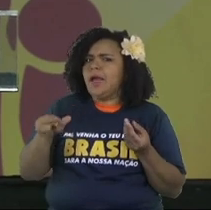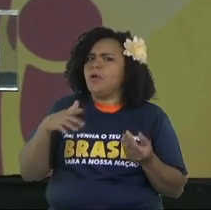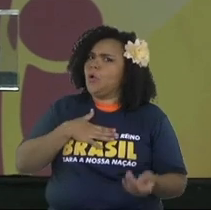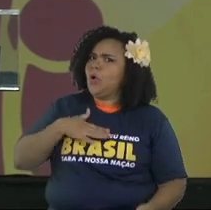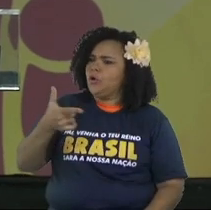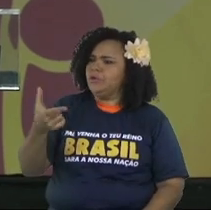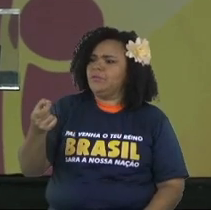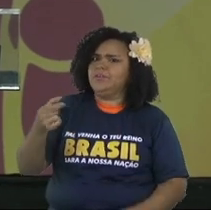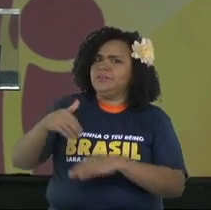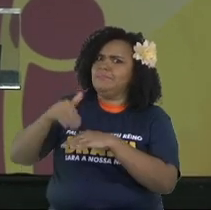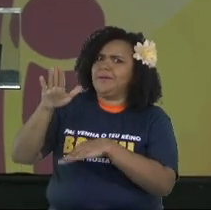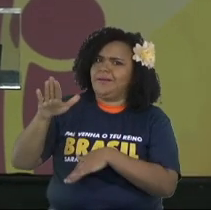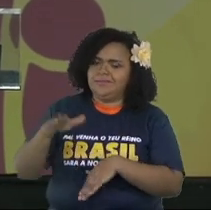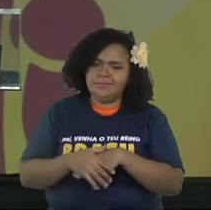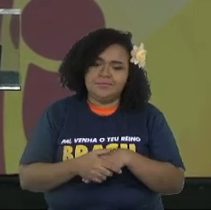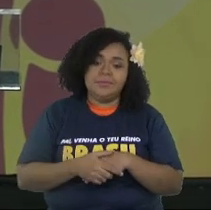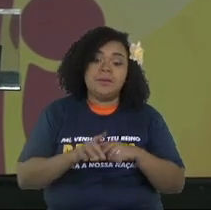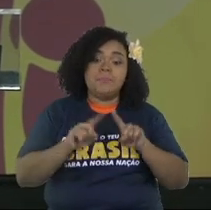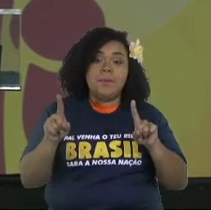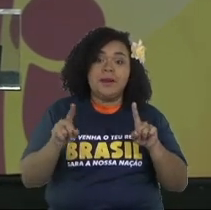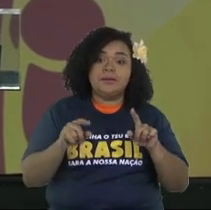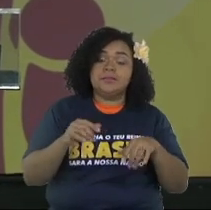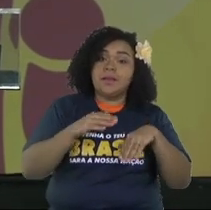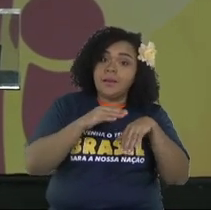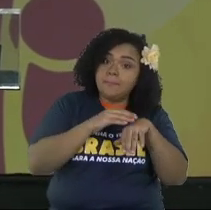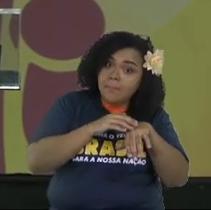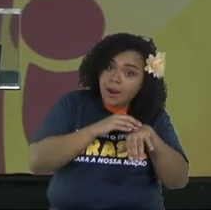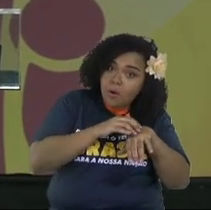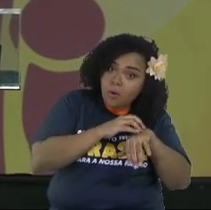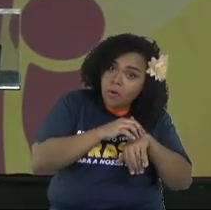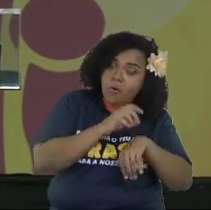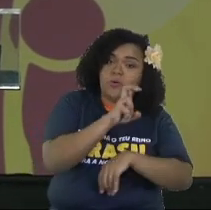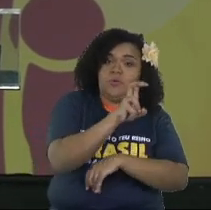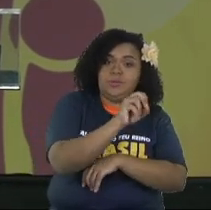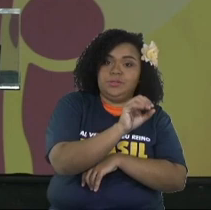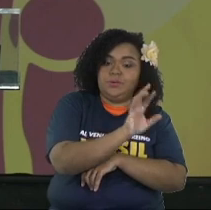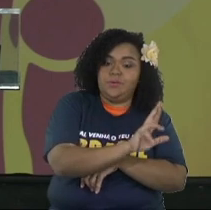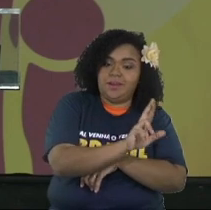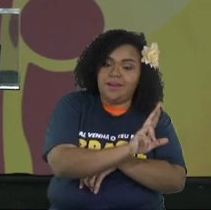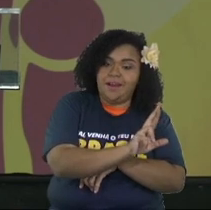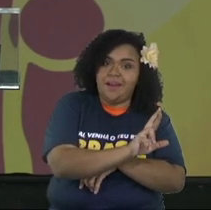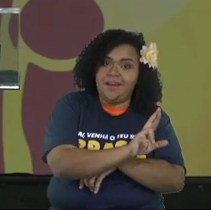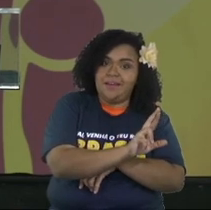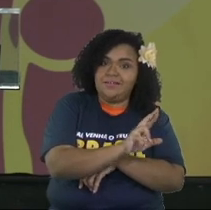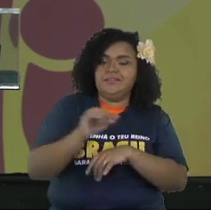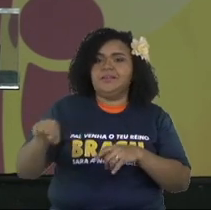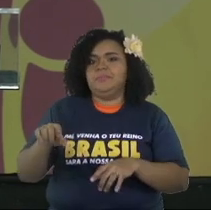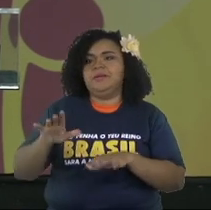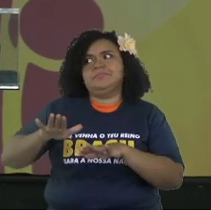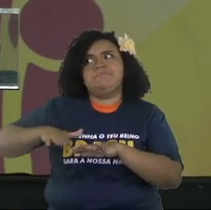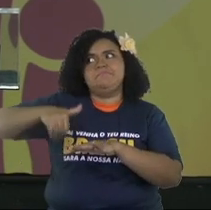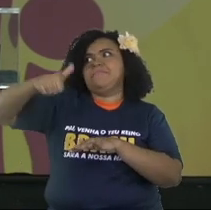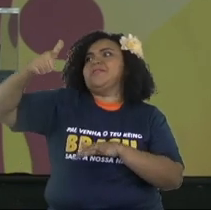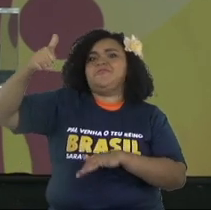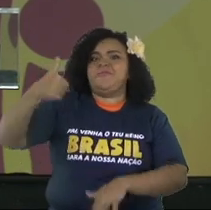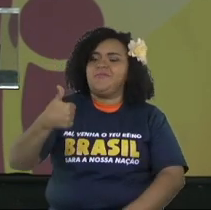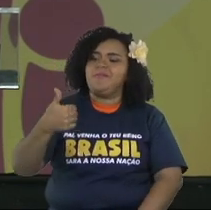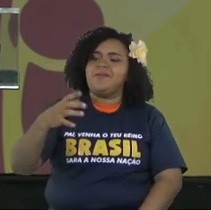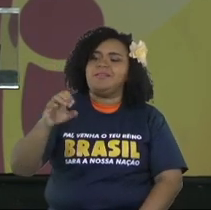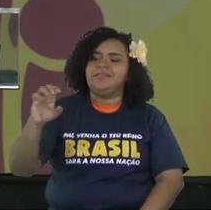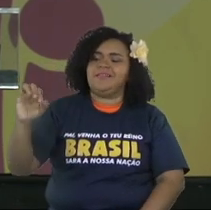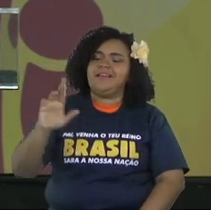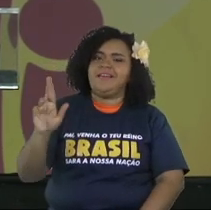And I like it even more, the brown one than the yellow one. But my favorite one is the blue one.